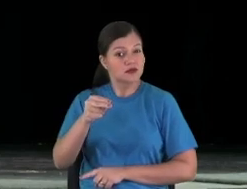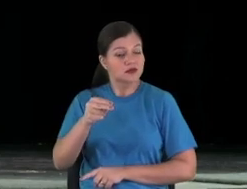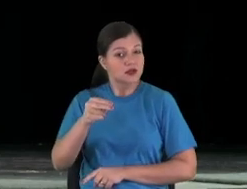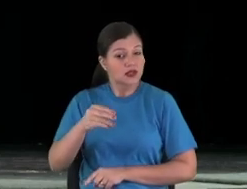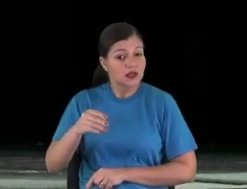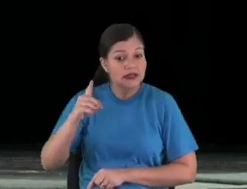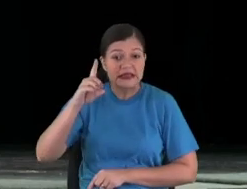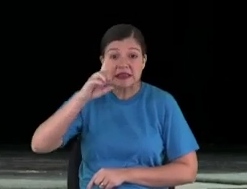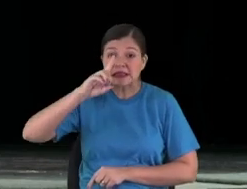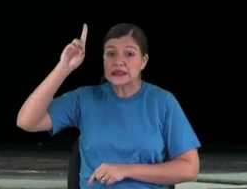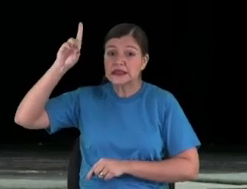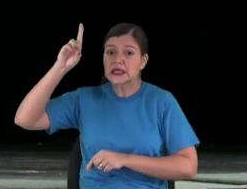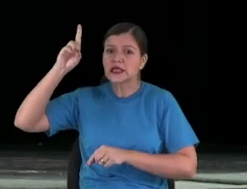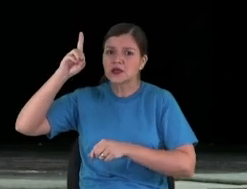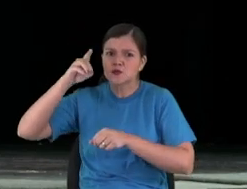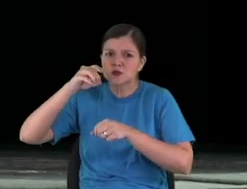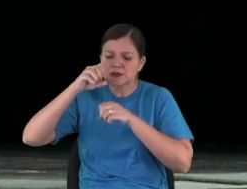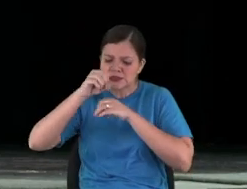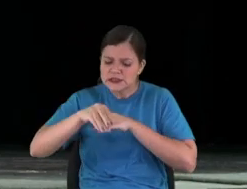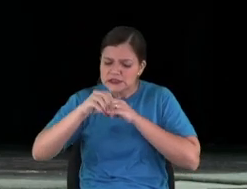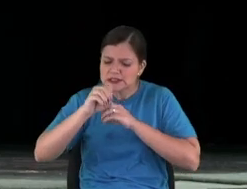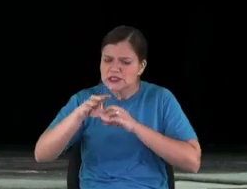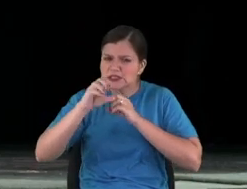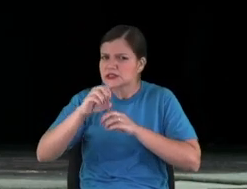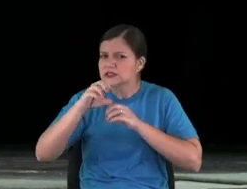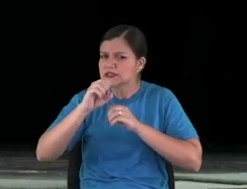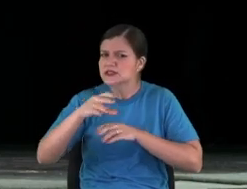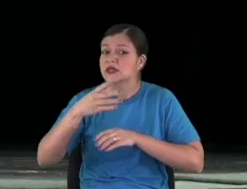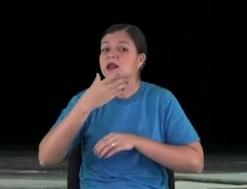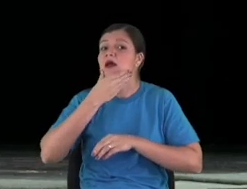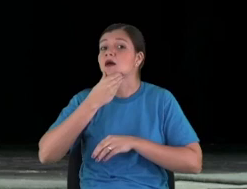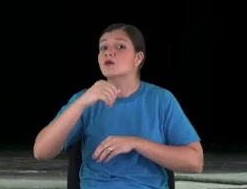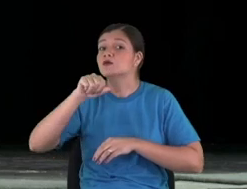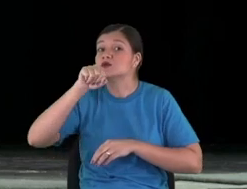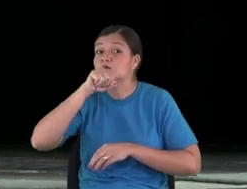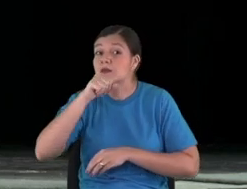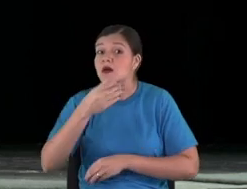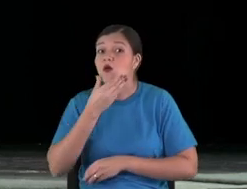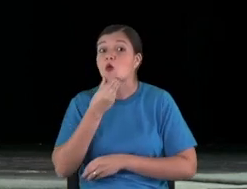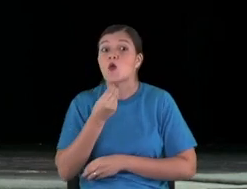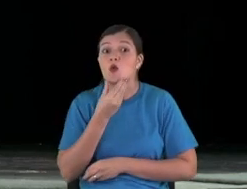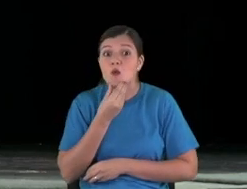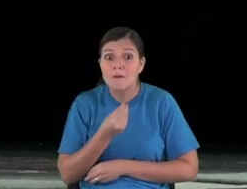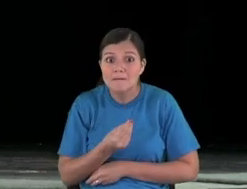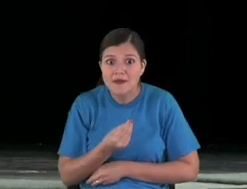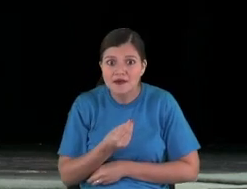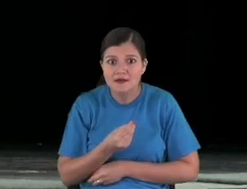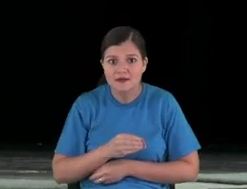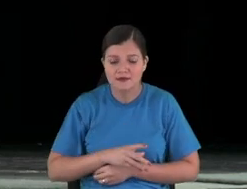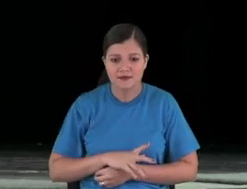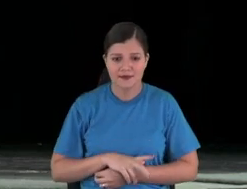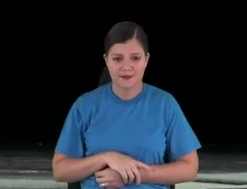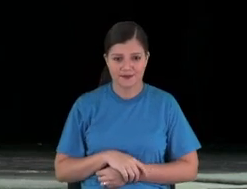He gave a lot of instruction to the dead, to the fathers, to the man.